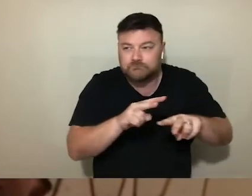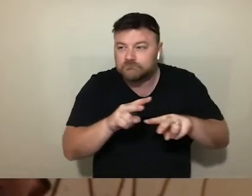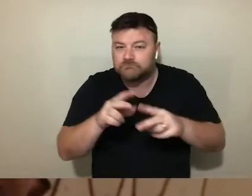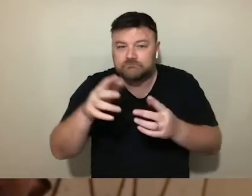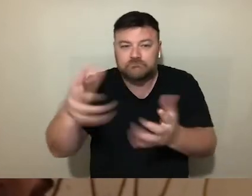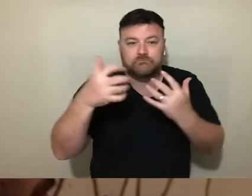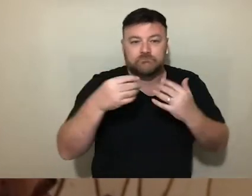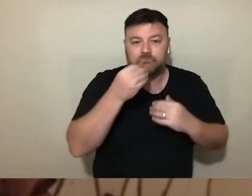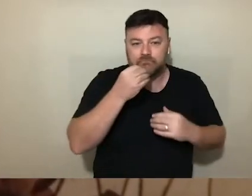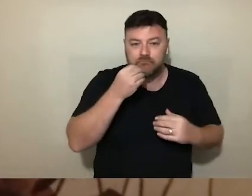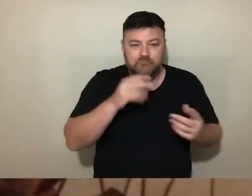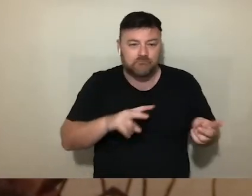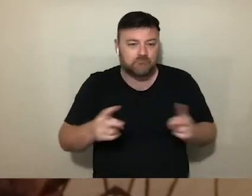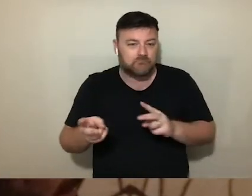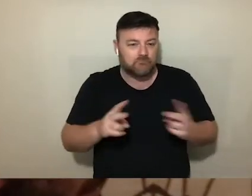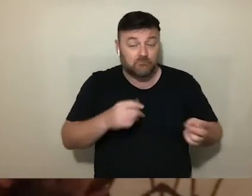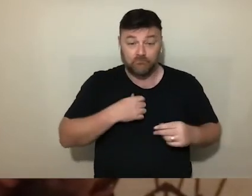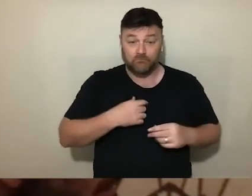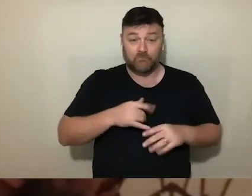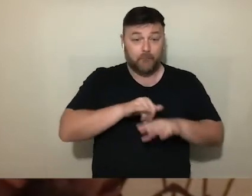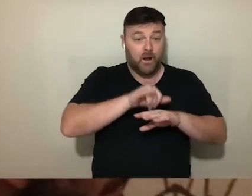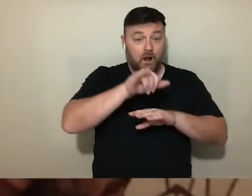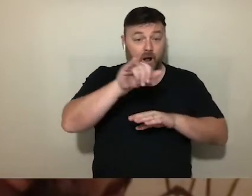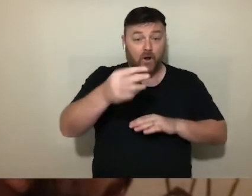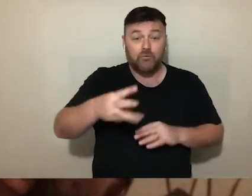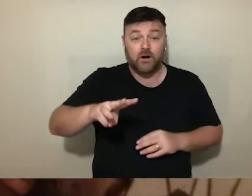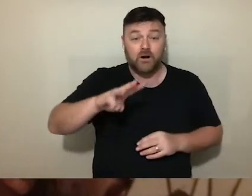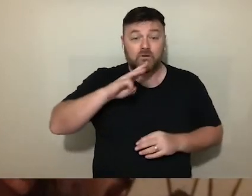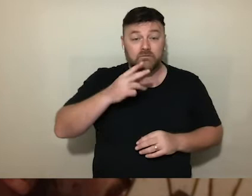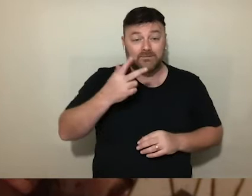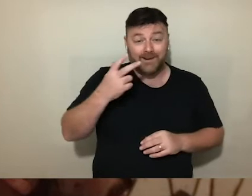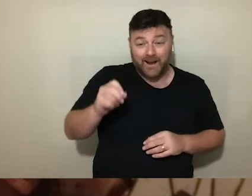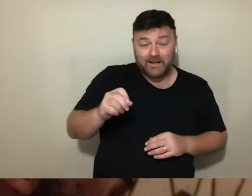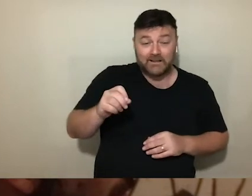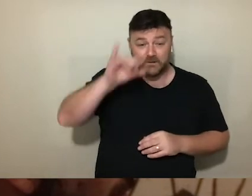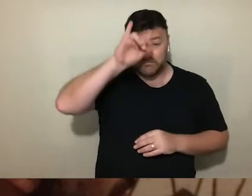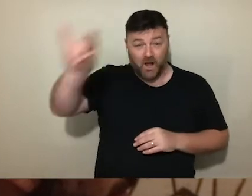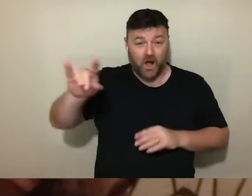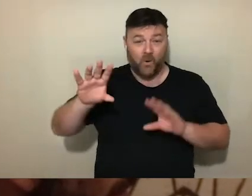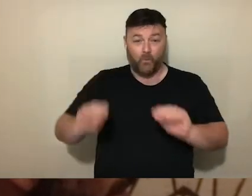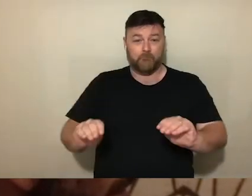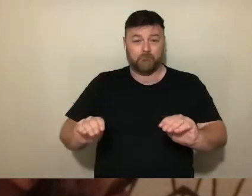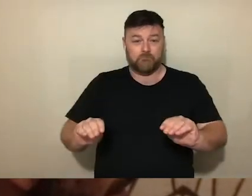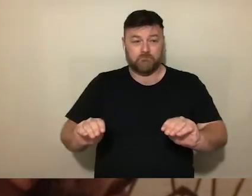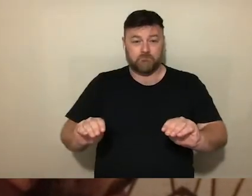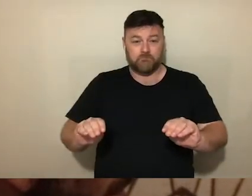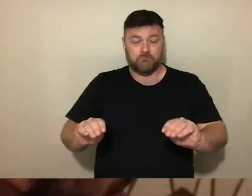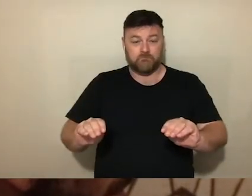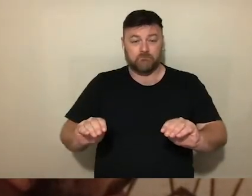Three hundred and pilots stranded. A mass whale suicide. We can't talk about the why of it.